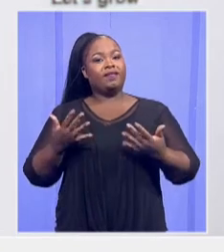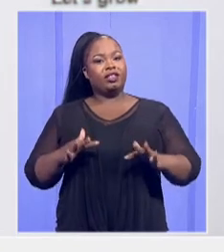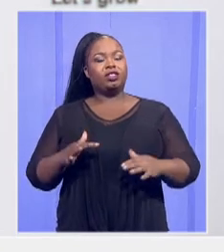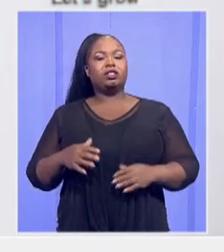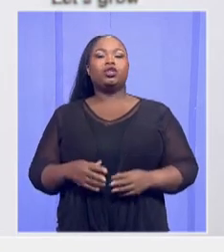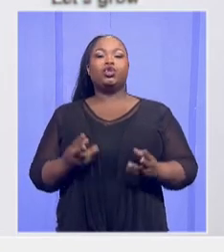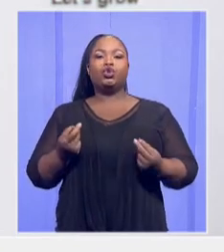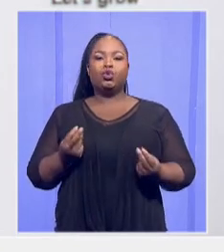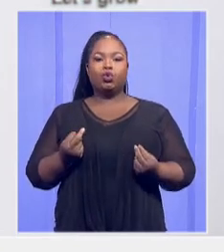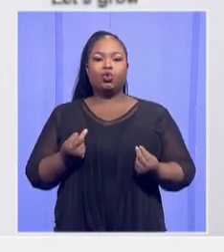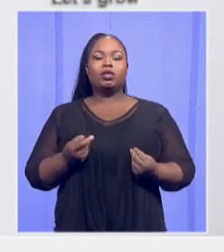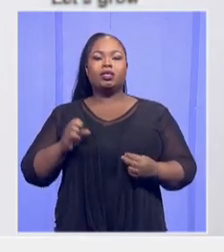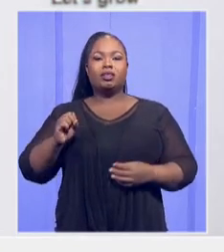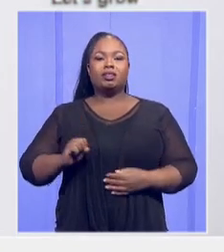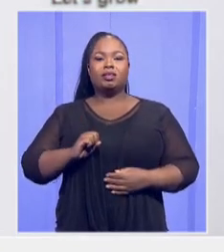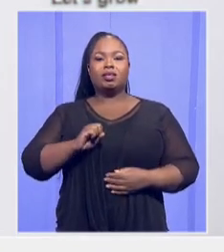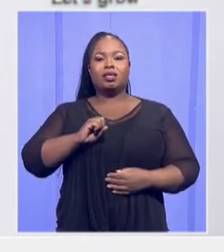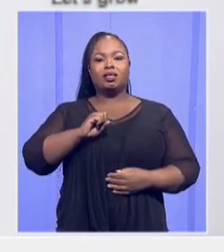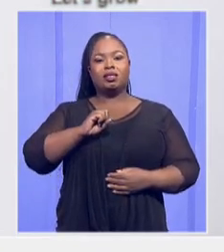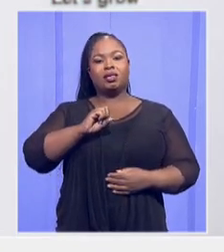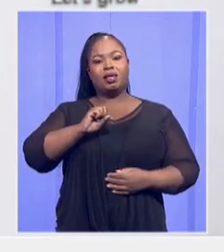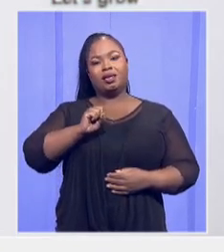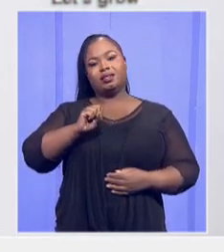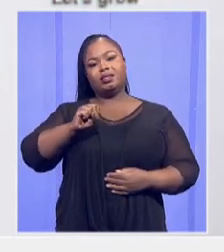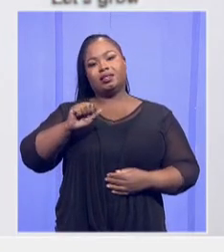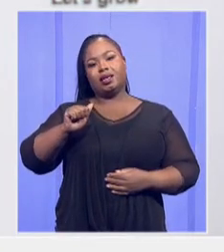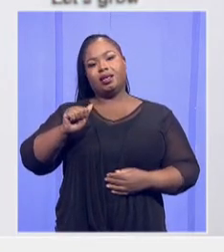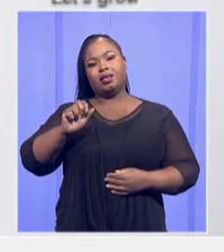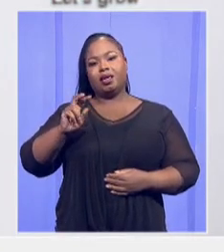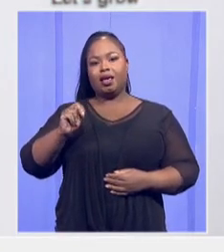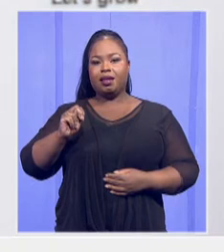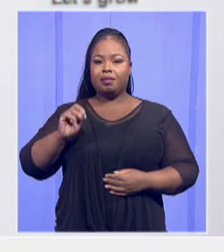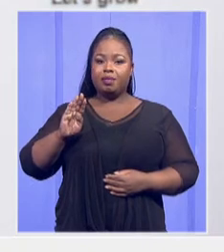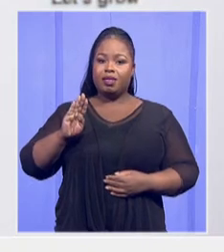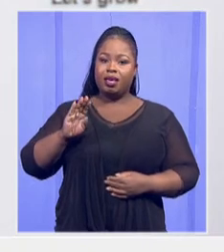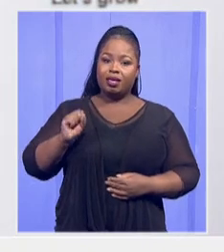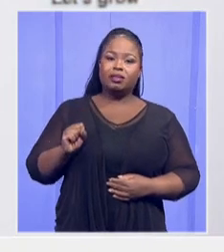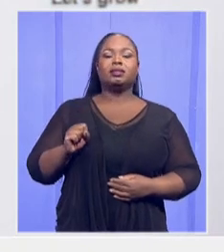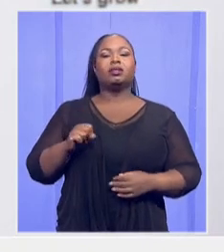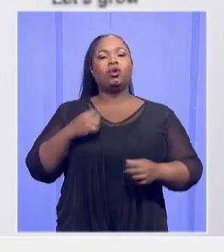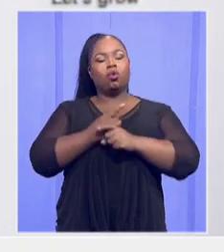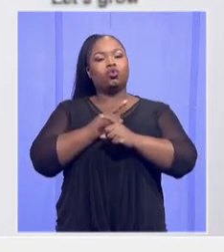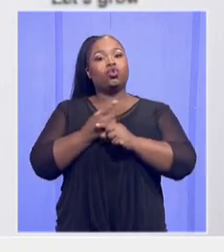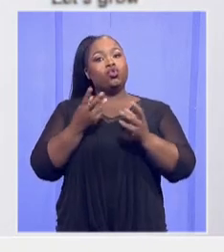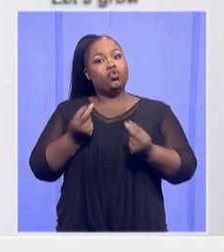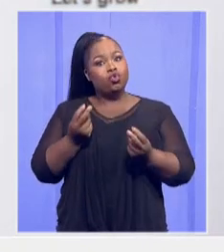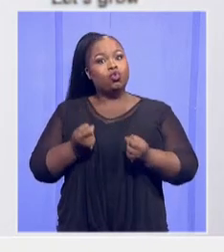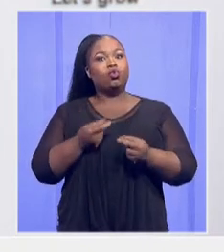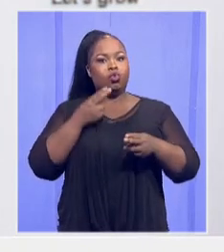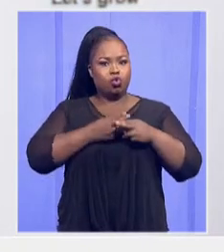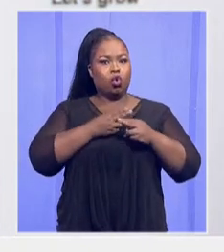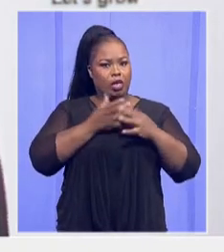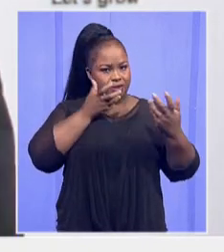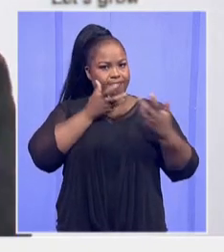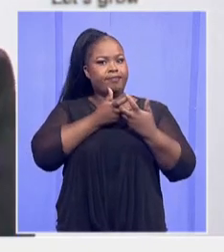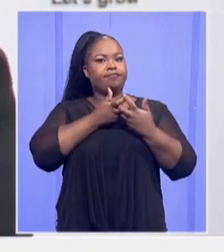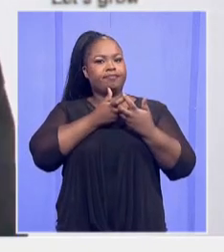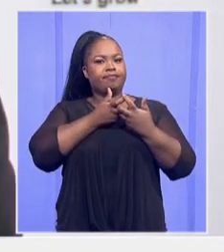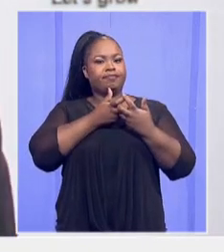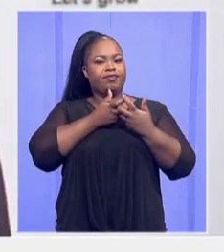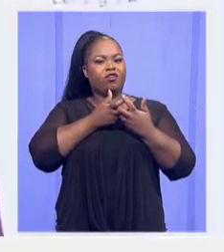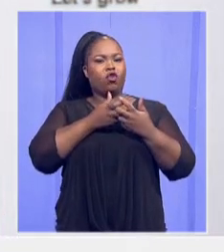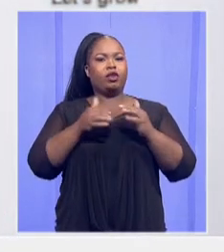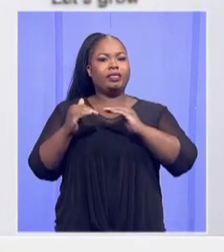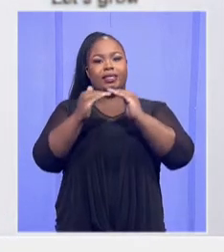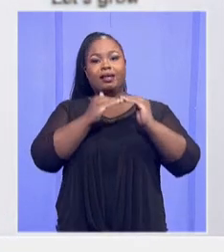approved infrastructure, and we've been explaining this. It means that the school had new toilets. And again, I